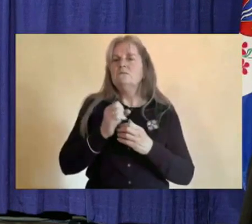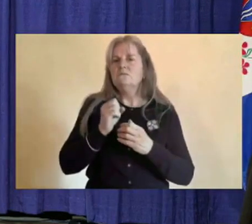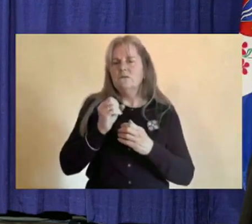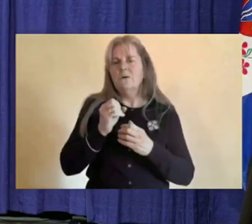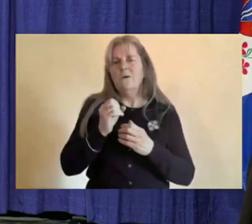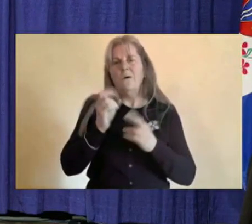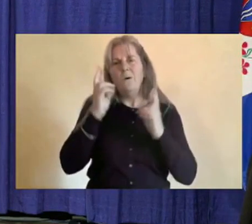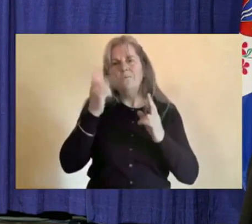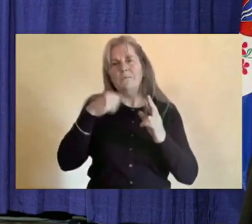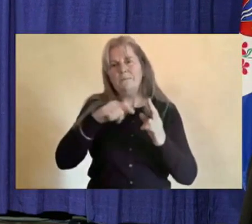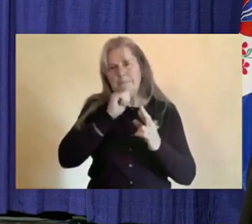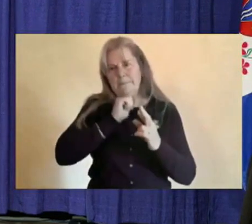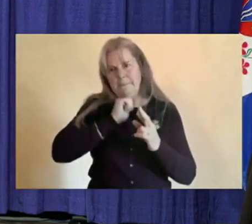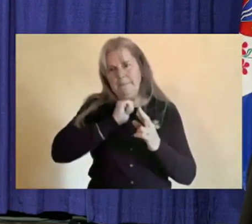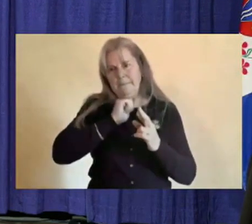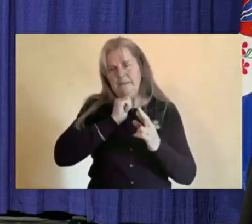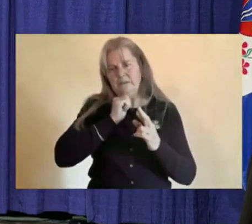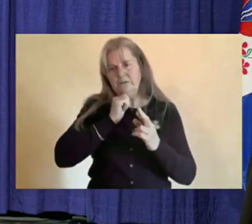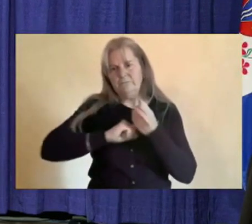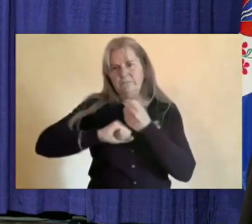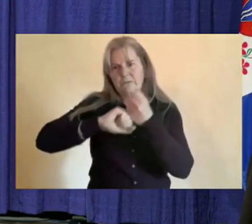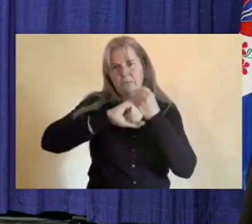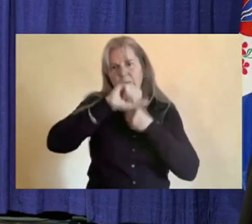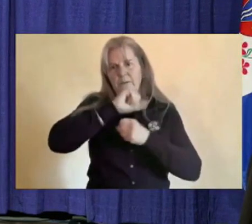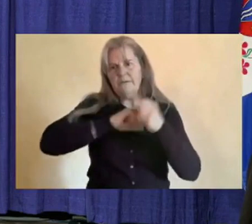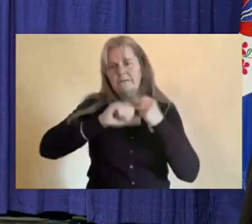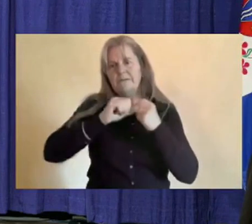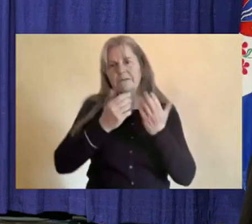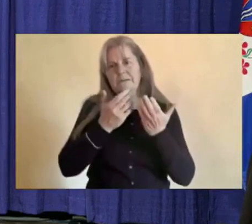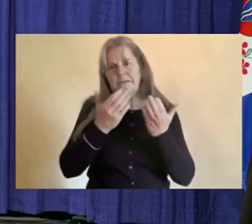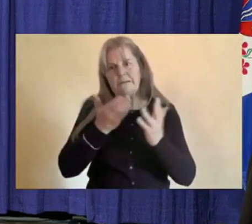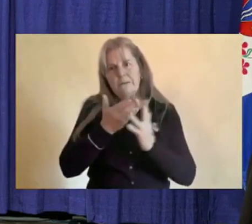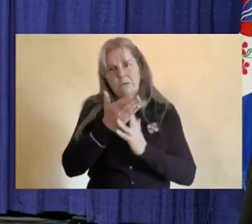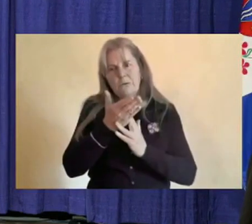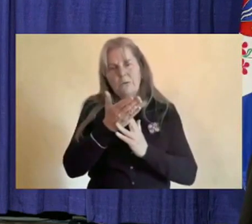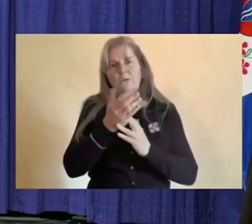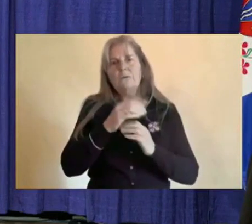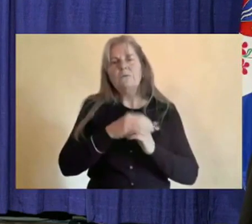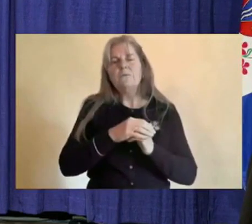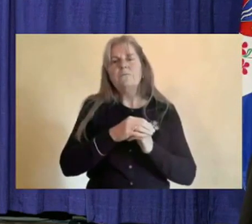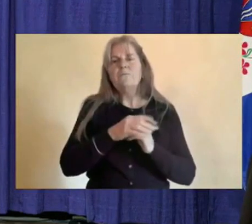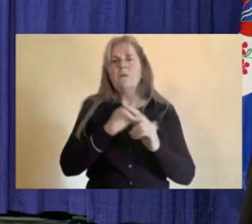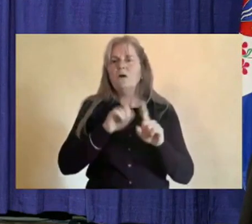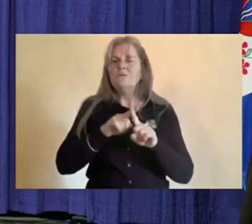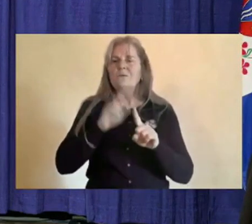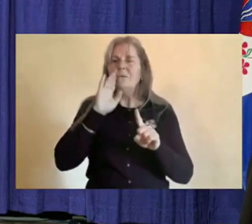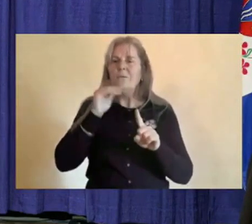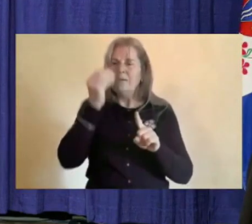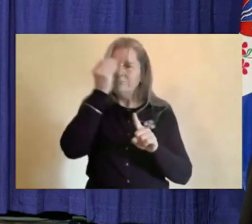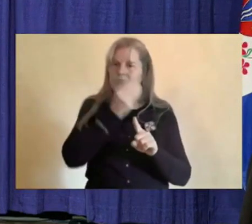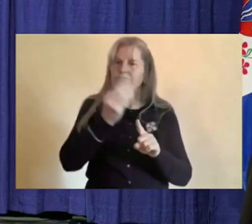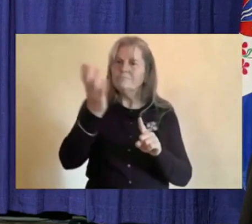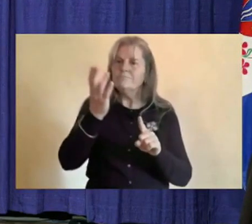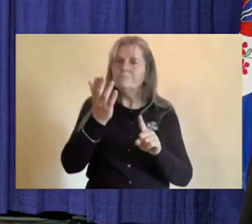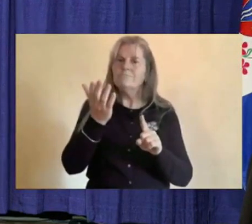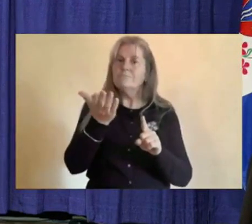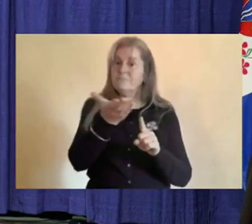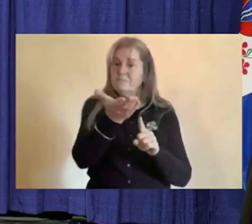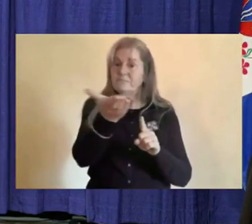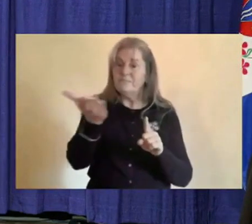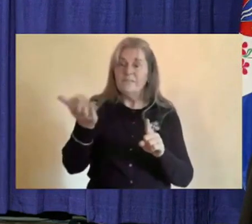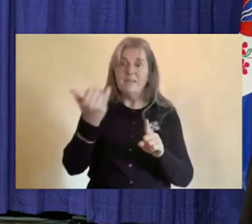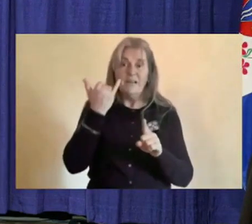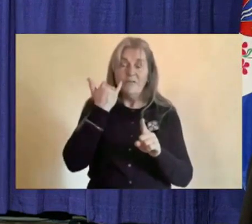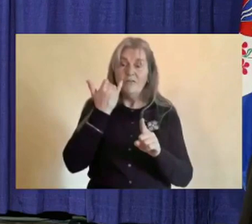mutual support. And it's also a good opportunity for me to say encourage anyone who enjoys working with